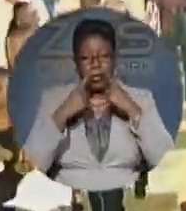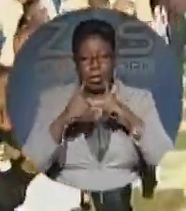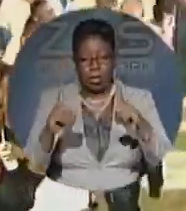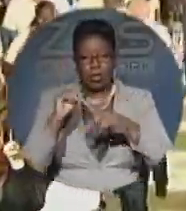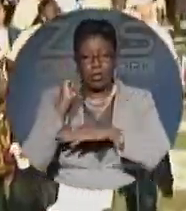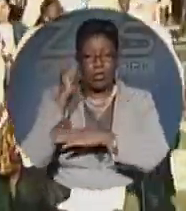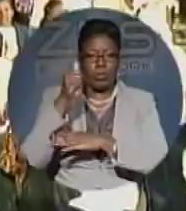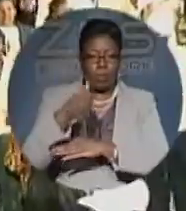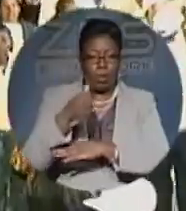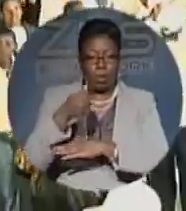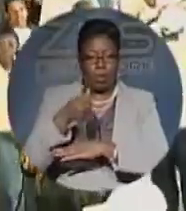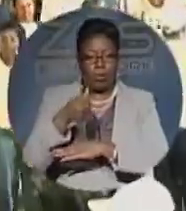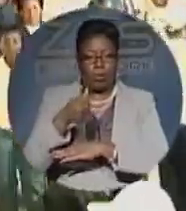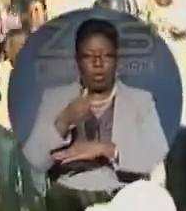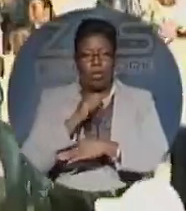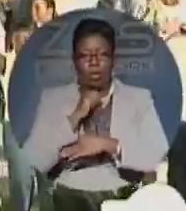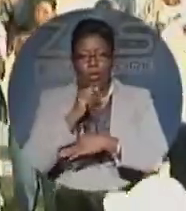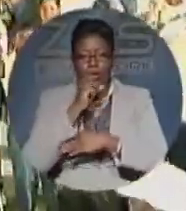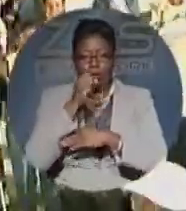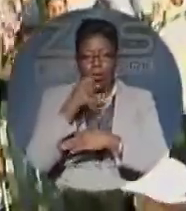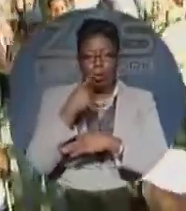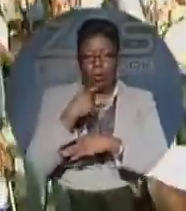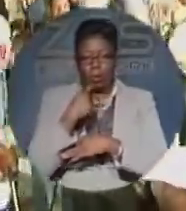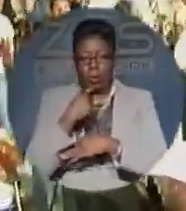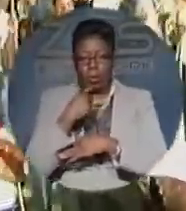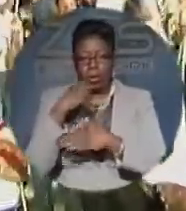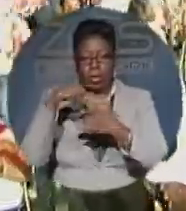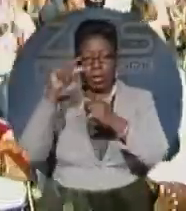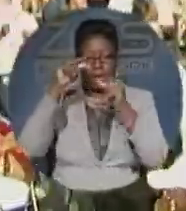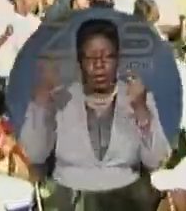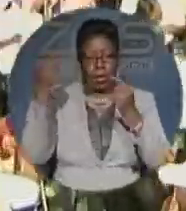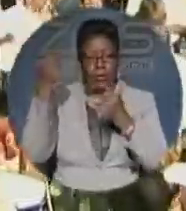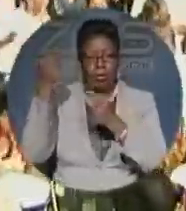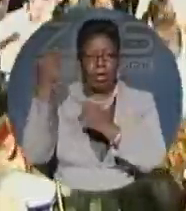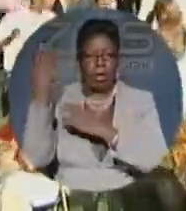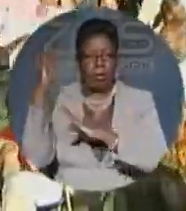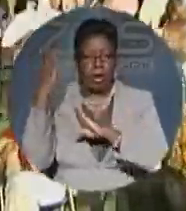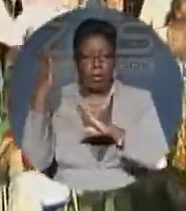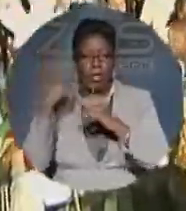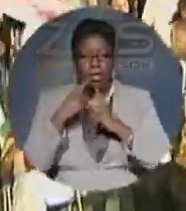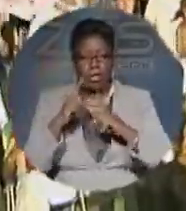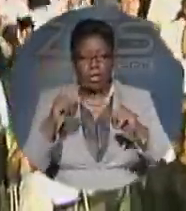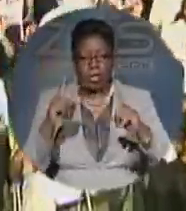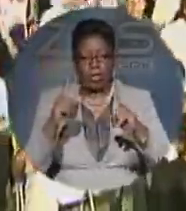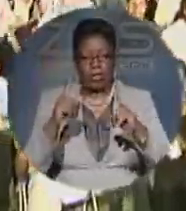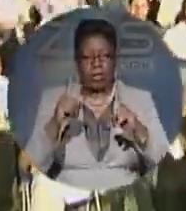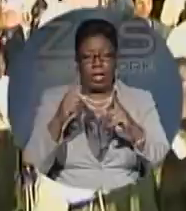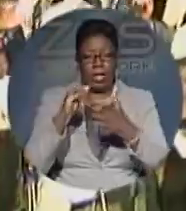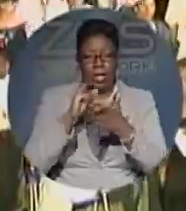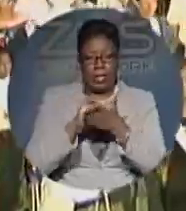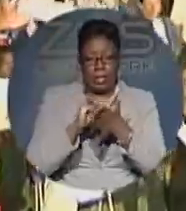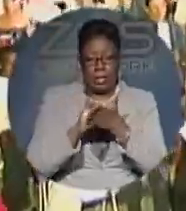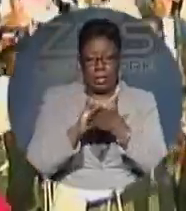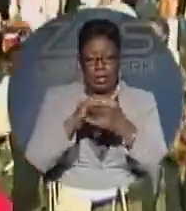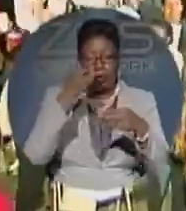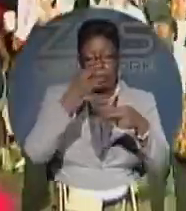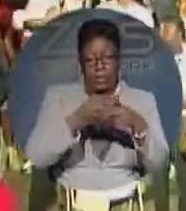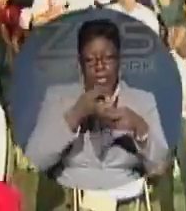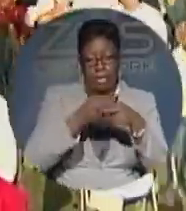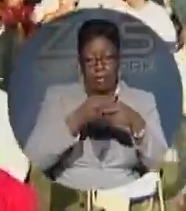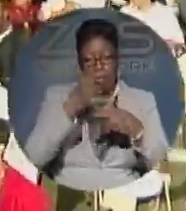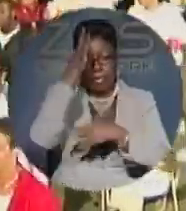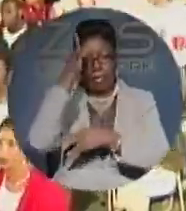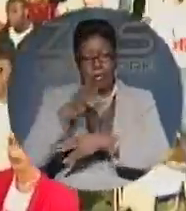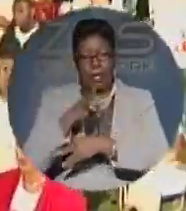tomorrow, though we cannot say if Grand Bahama's candidates will be included, as it's been announced that the party will name the men and women contesting